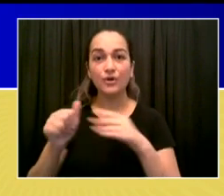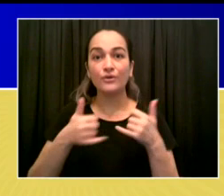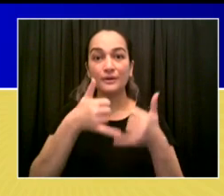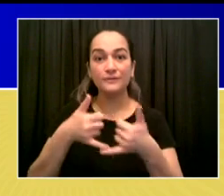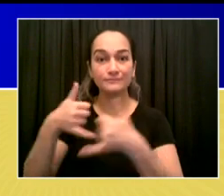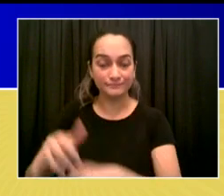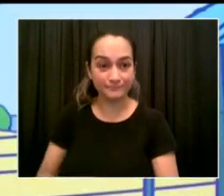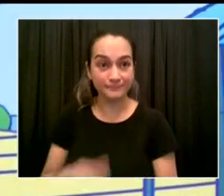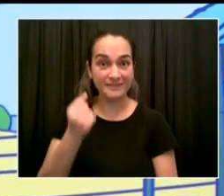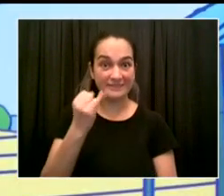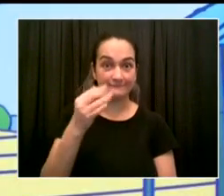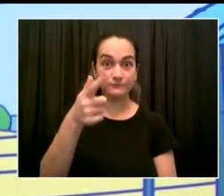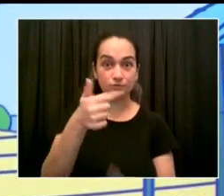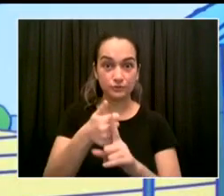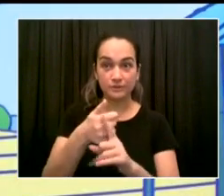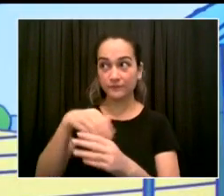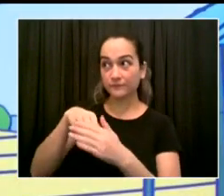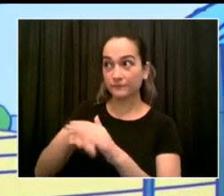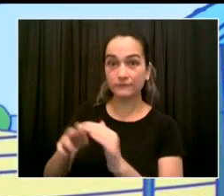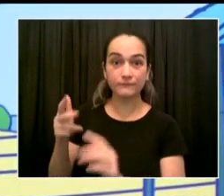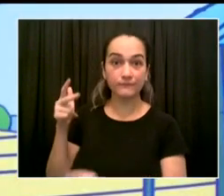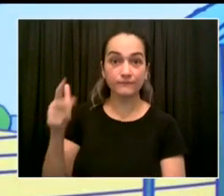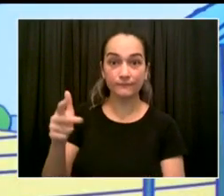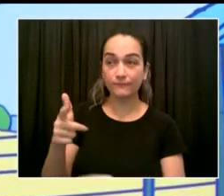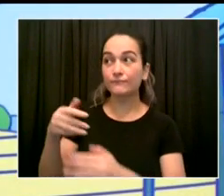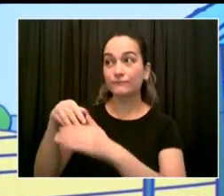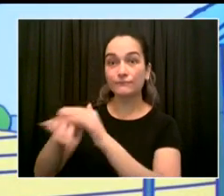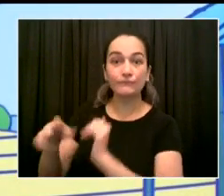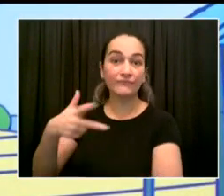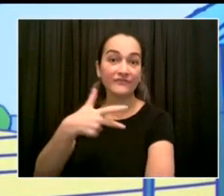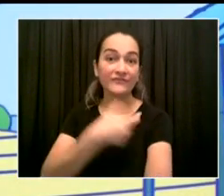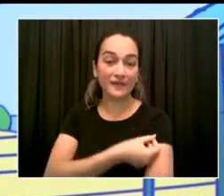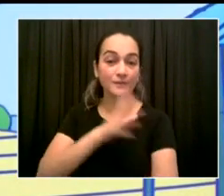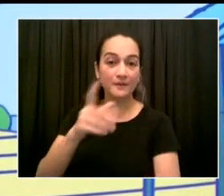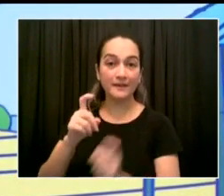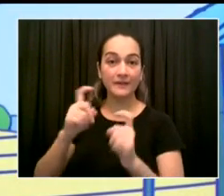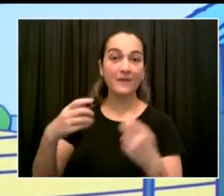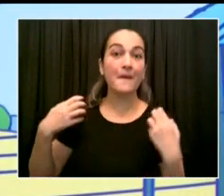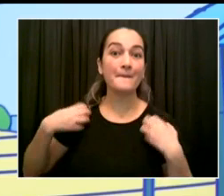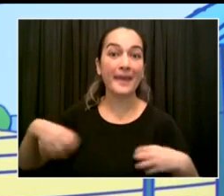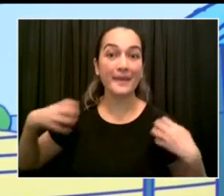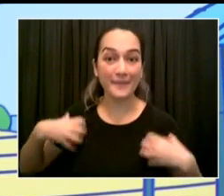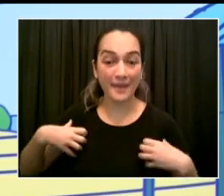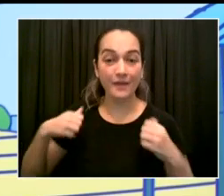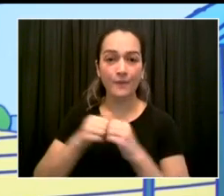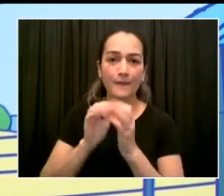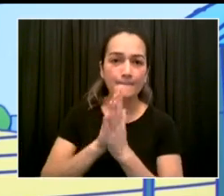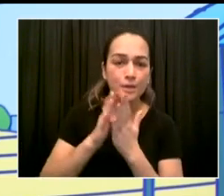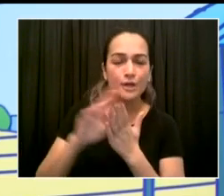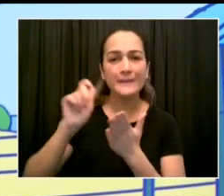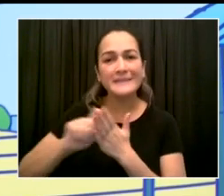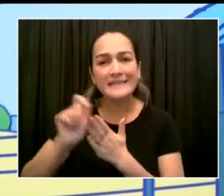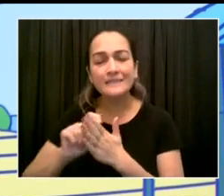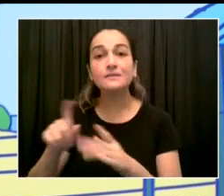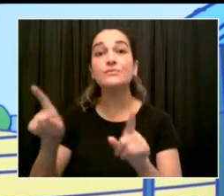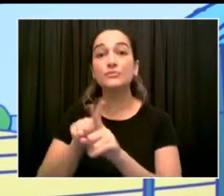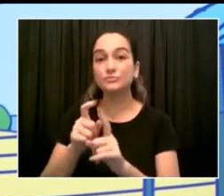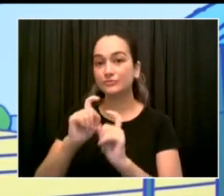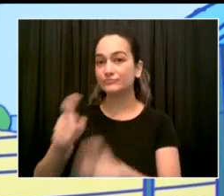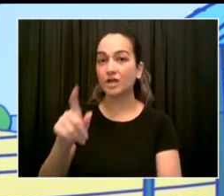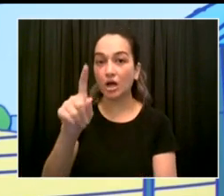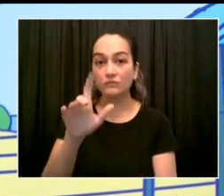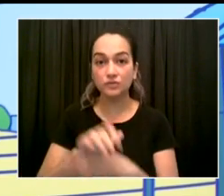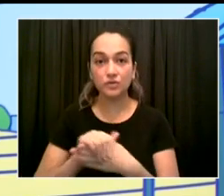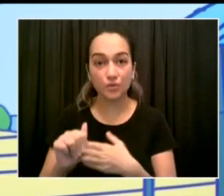good and bad, but particularly in crisis, they mean so much to us. And faith leaders speaking up to get our young people vaccinated